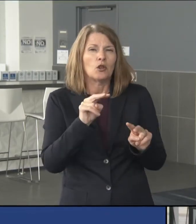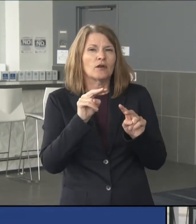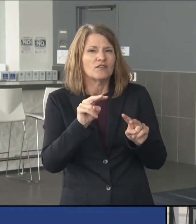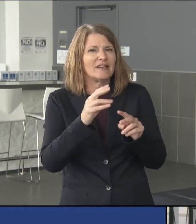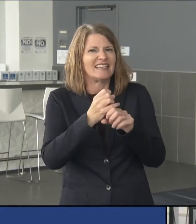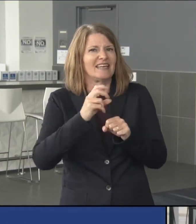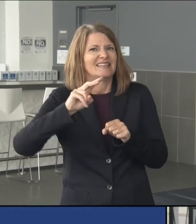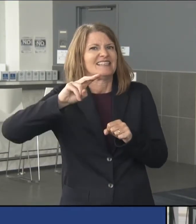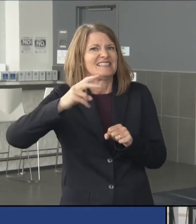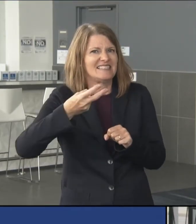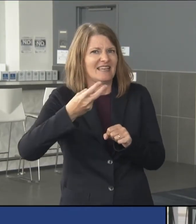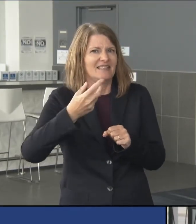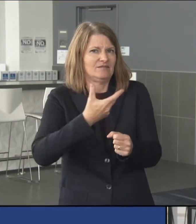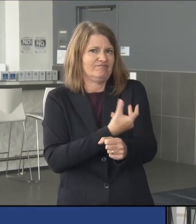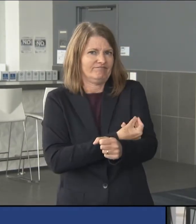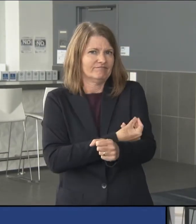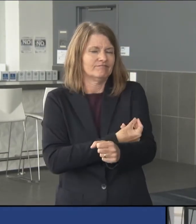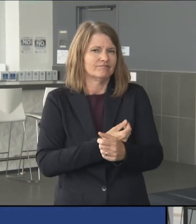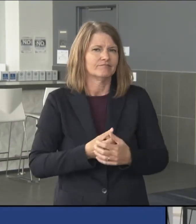to receiving my second dose.